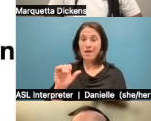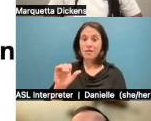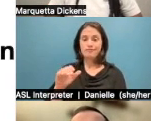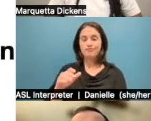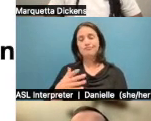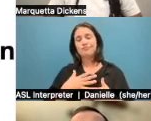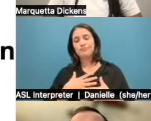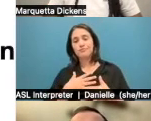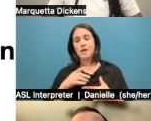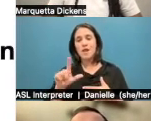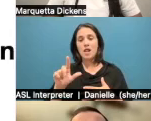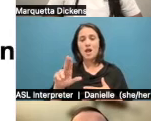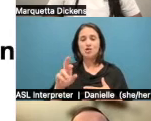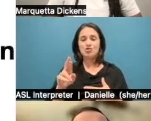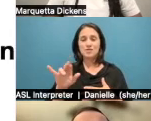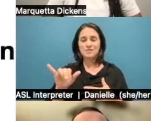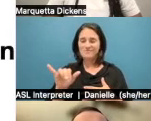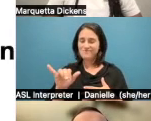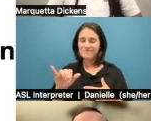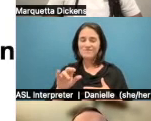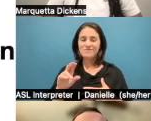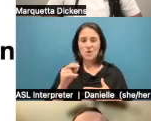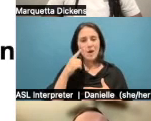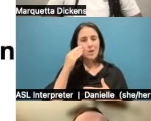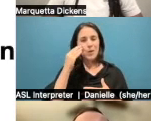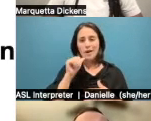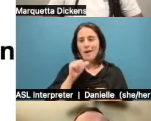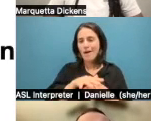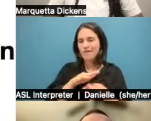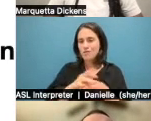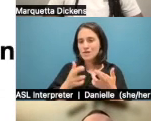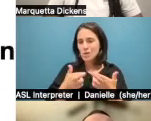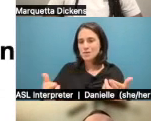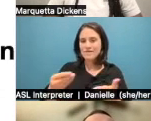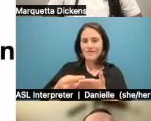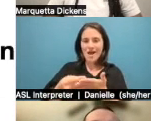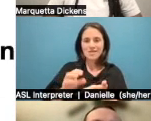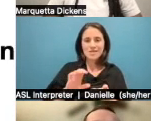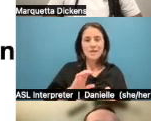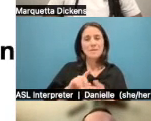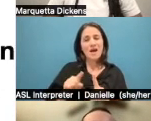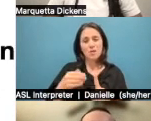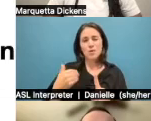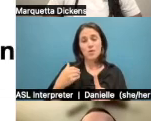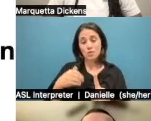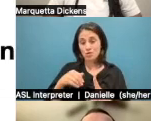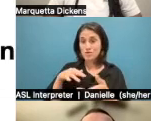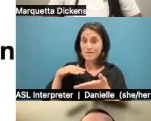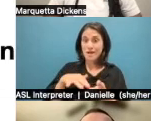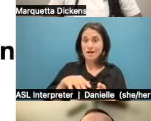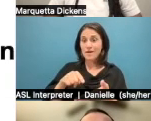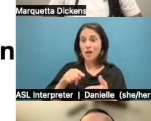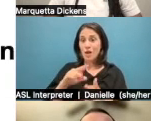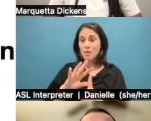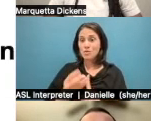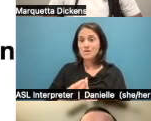right now because the lack of resources and things like that. Um, but you really need to be able to take time to show how climate change is